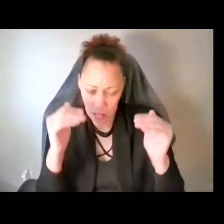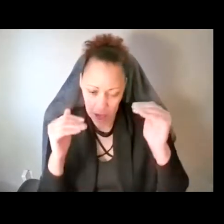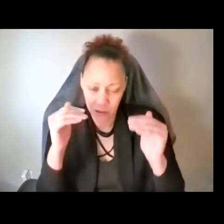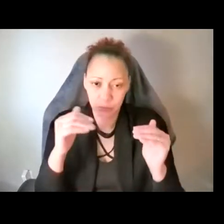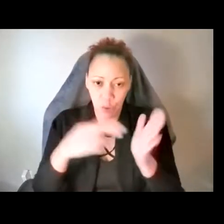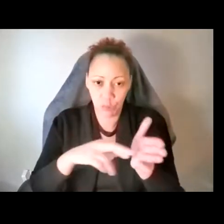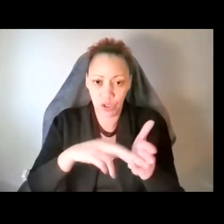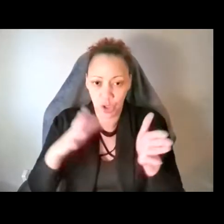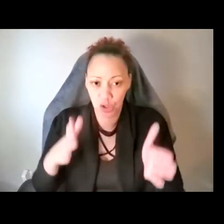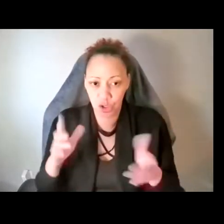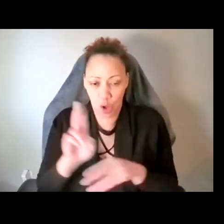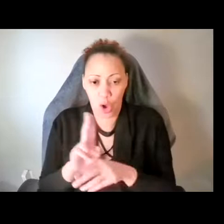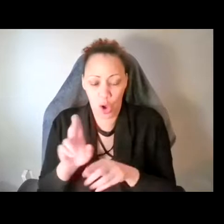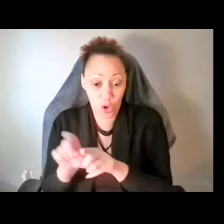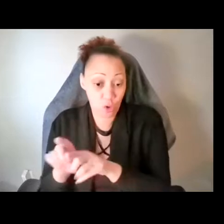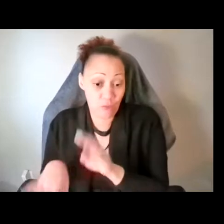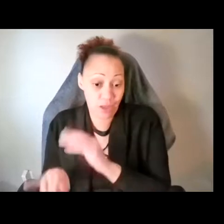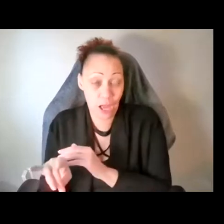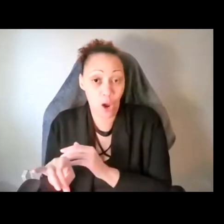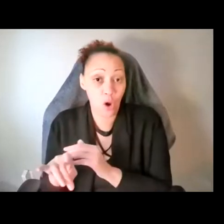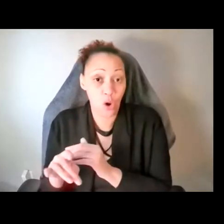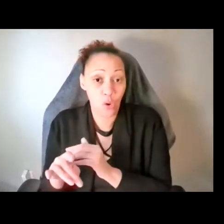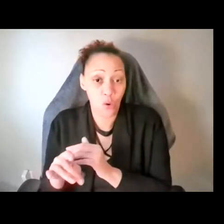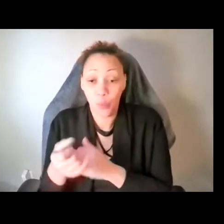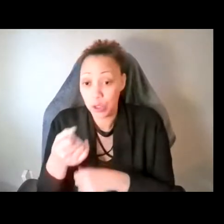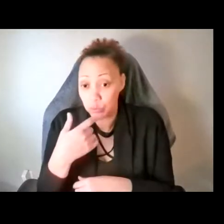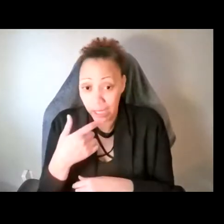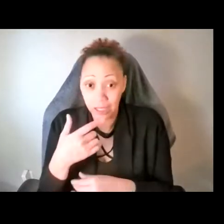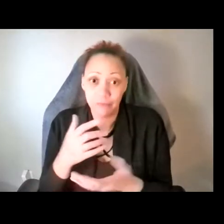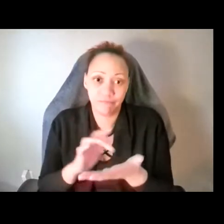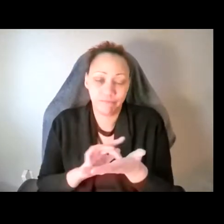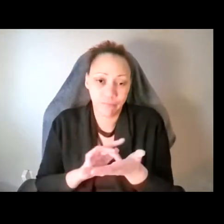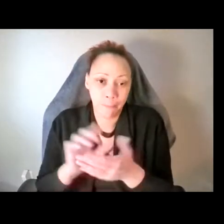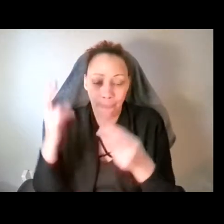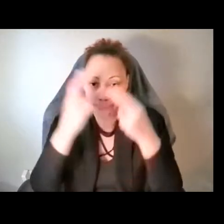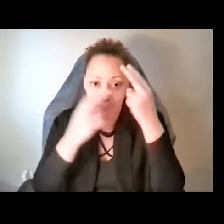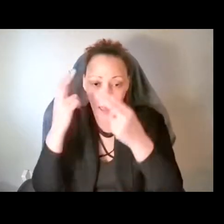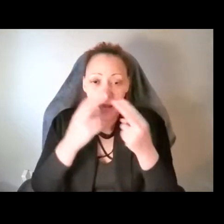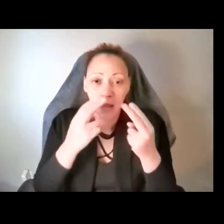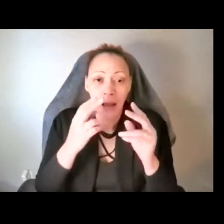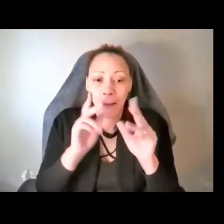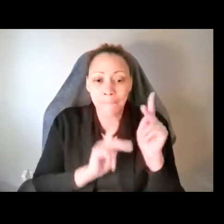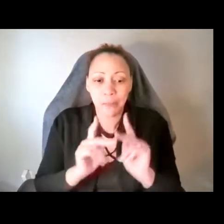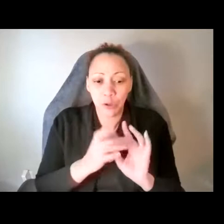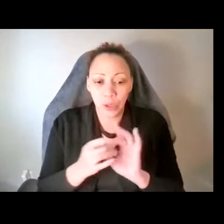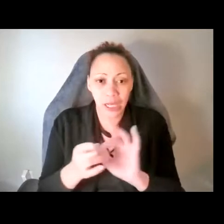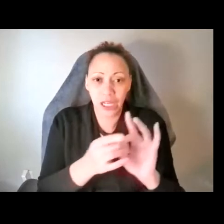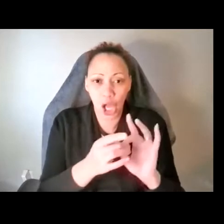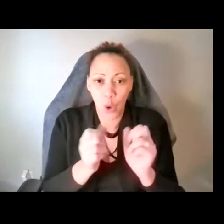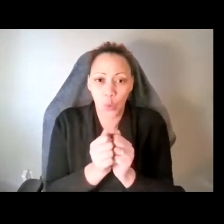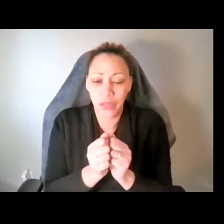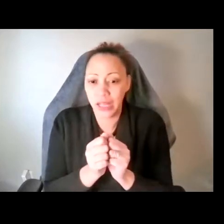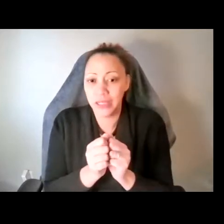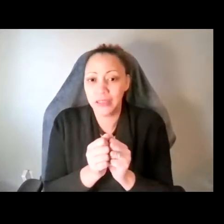have found that upon taking a psychedelic, um, people's relatedness with, with nature increases